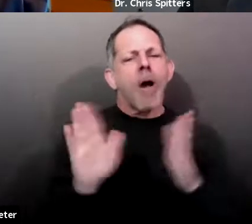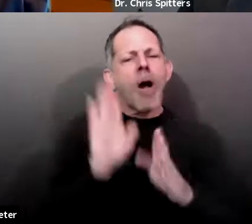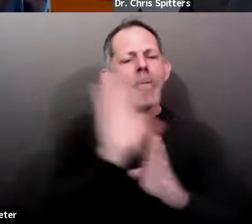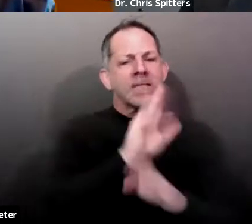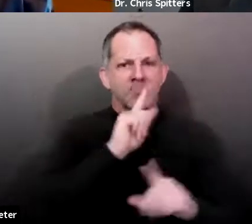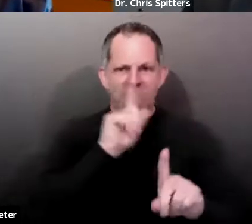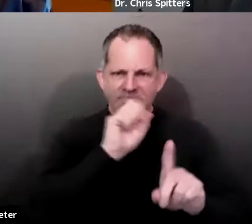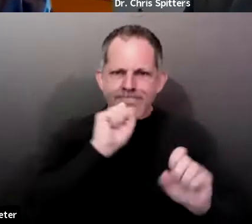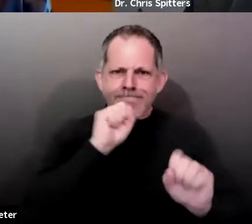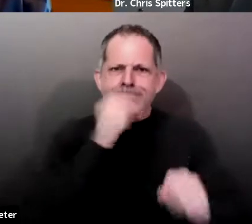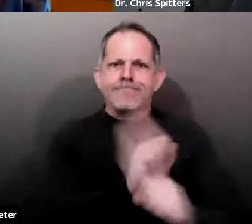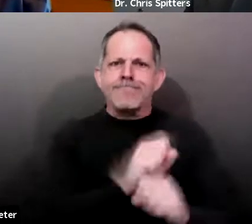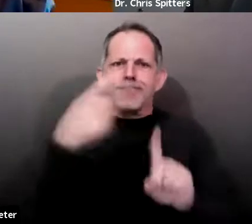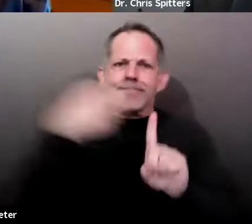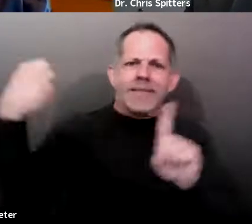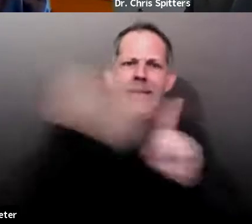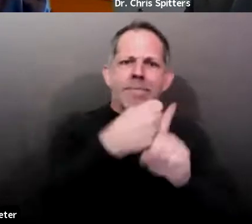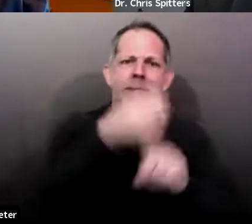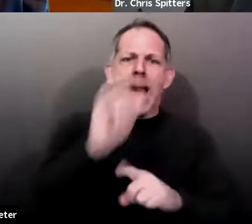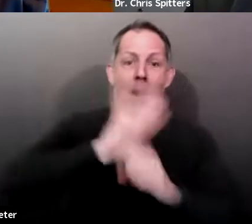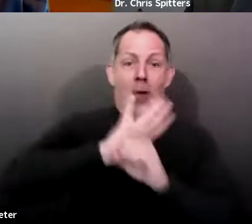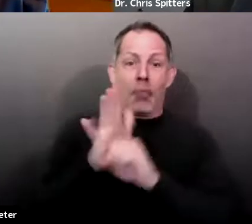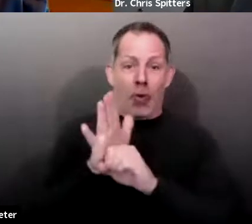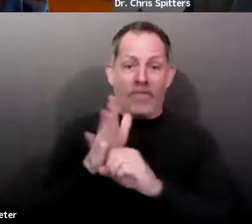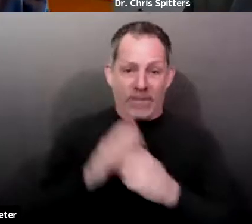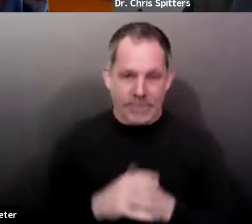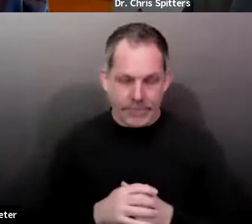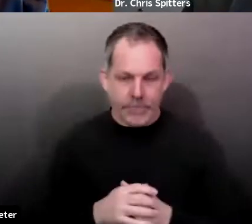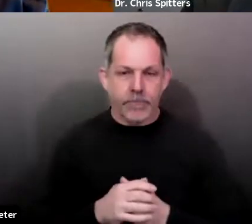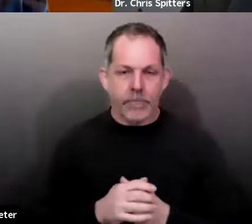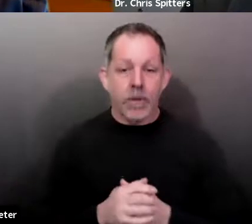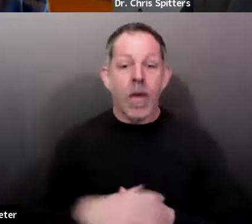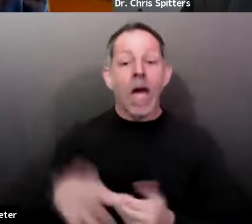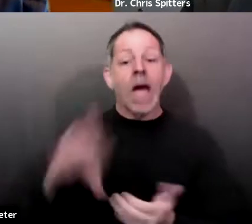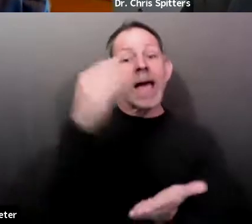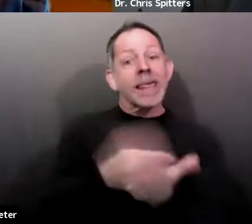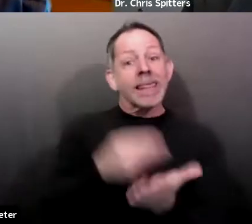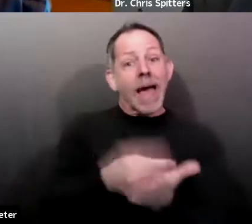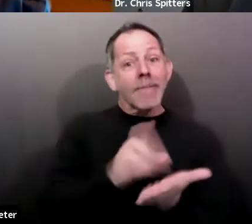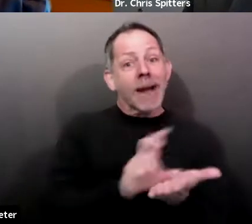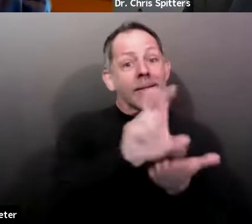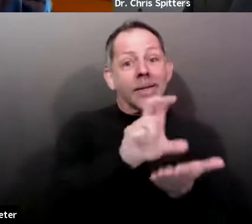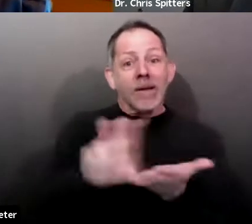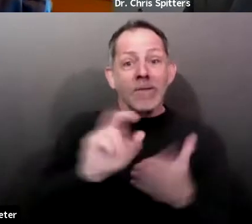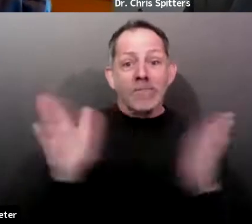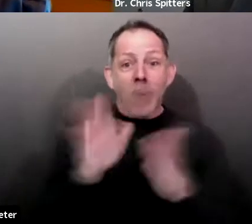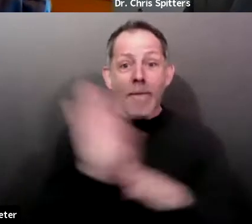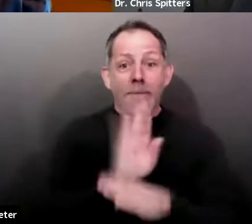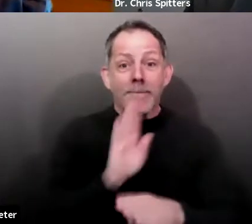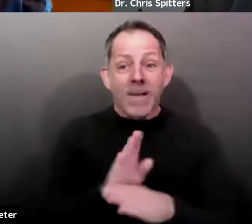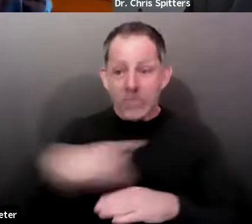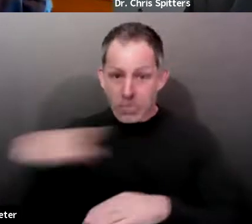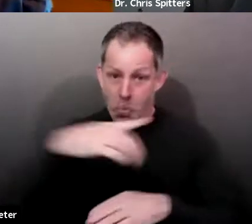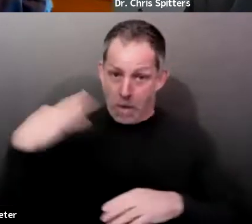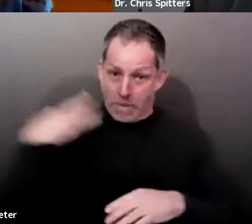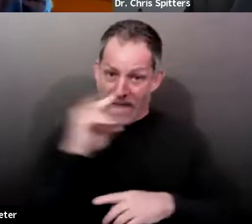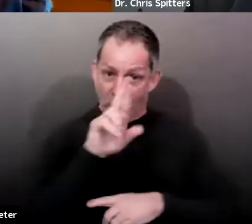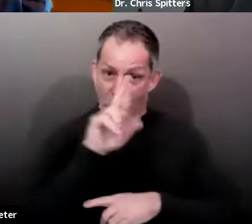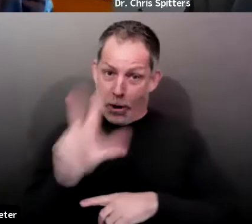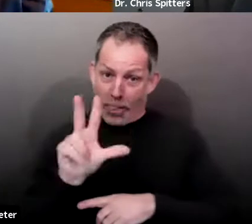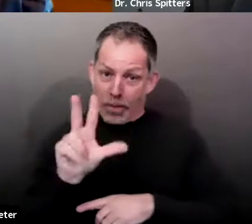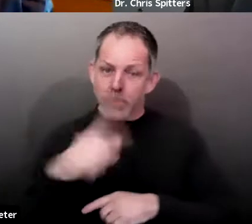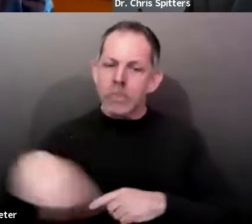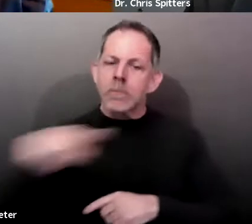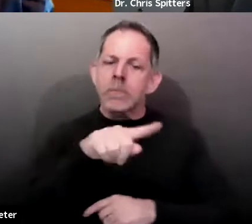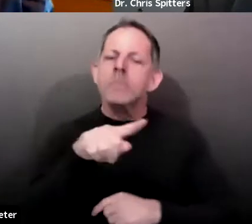Again, businesses that previously applied to the R3 program will be considered for the funding. So, we're not reopening the application